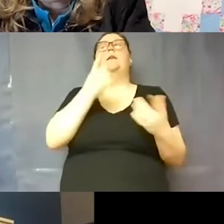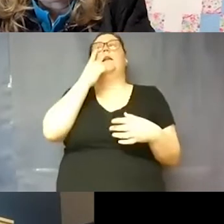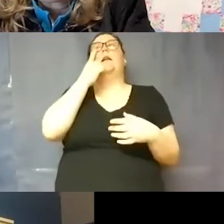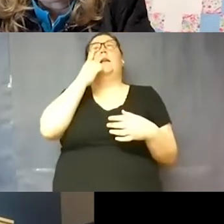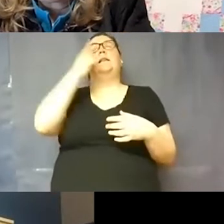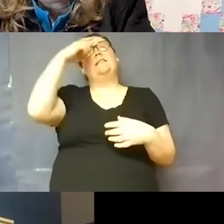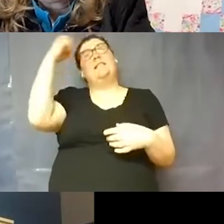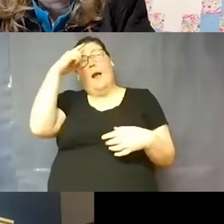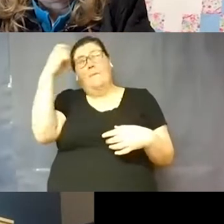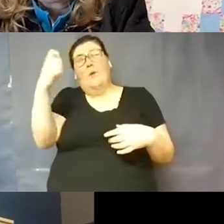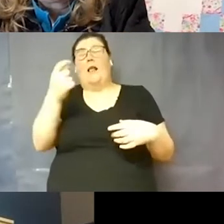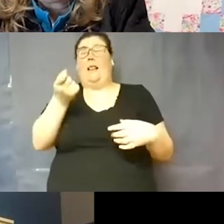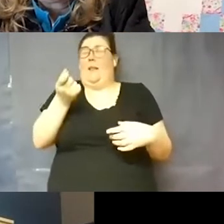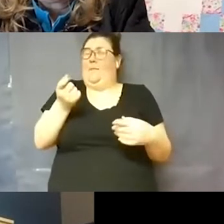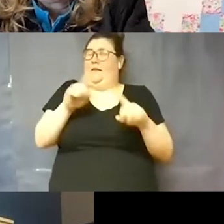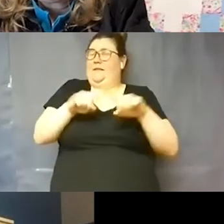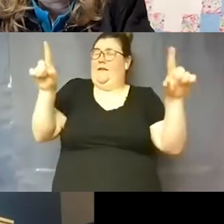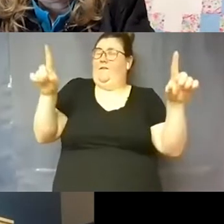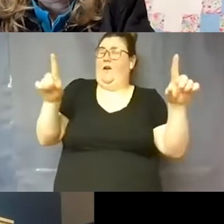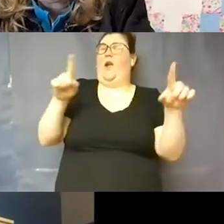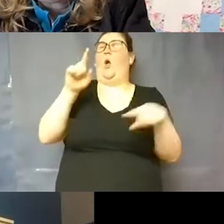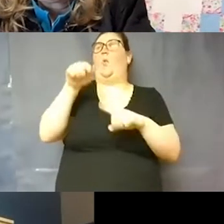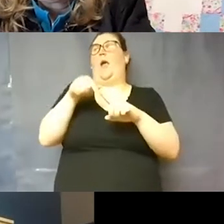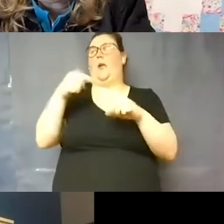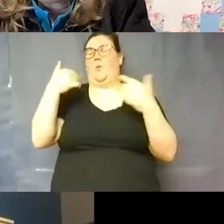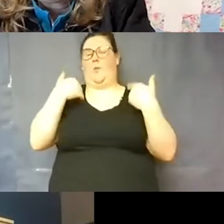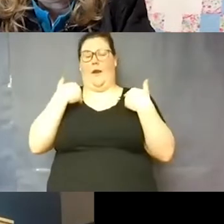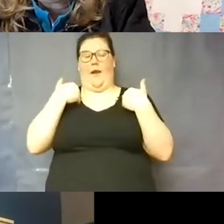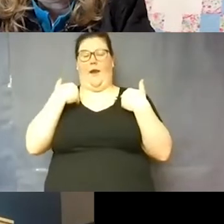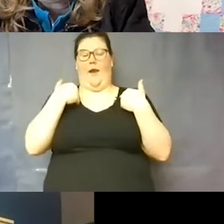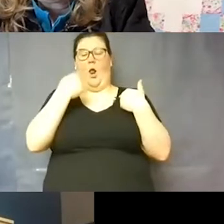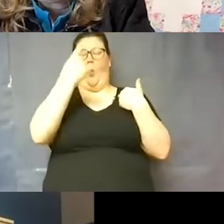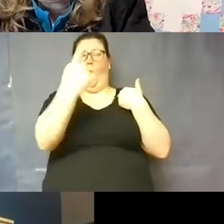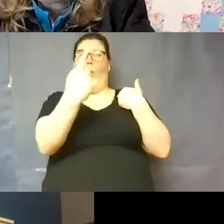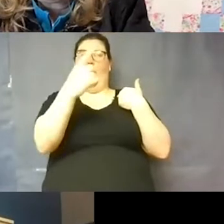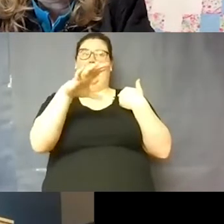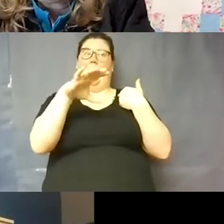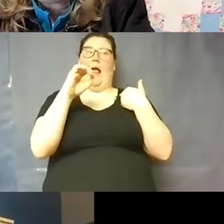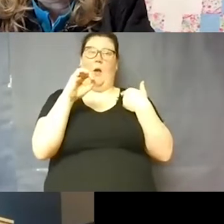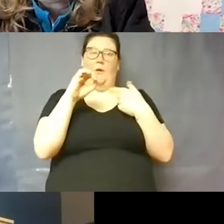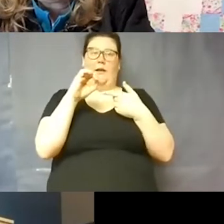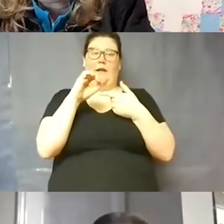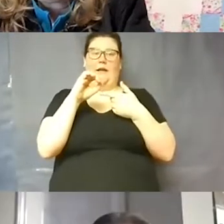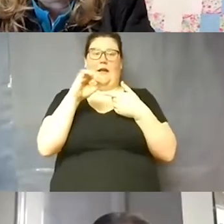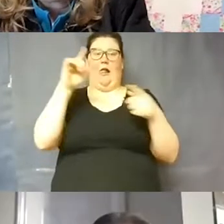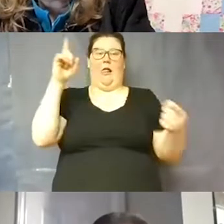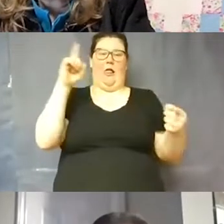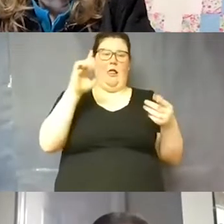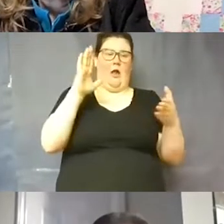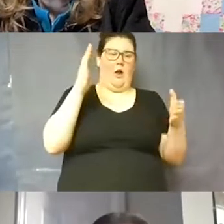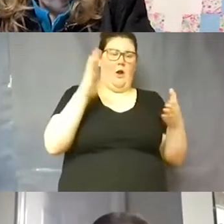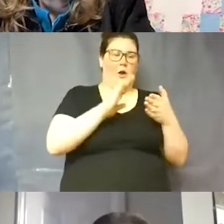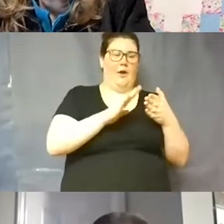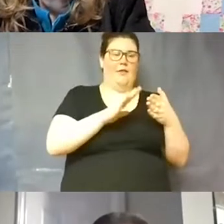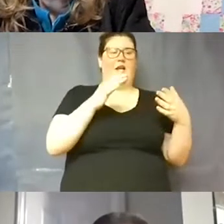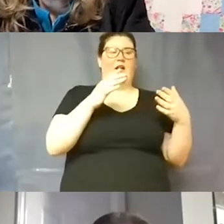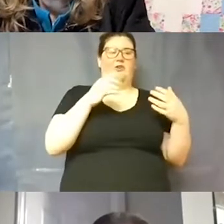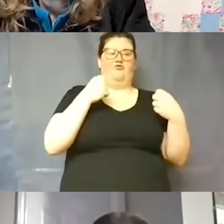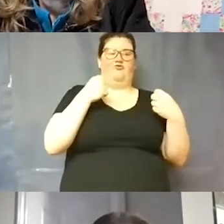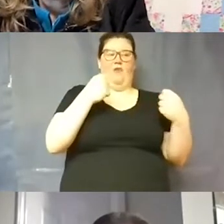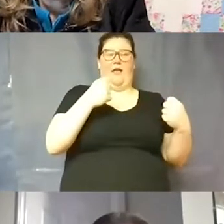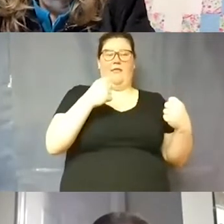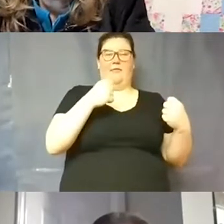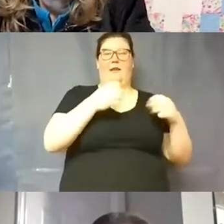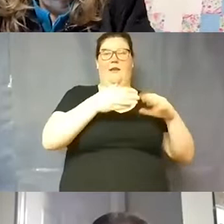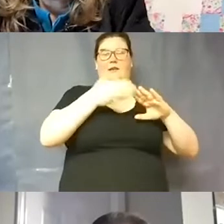was a little bit different in the summer when we had um one county um narrowing down the strength and conditioning for uh